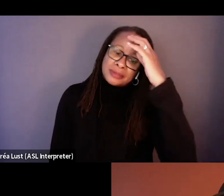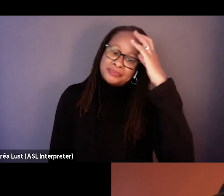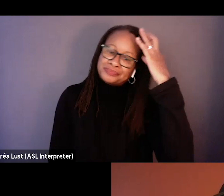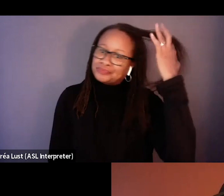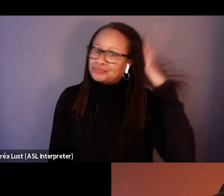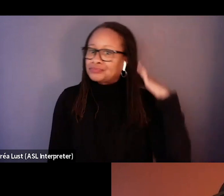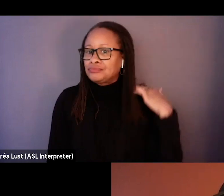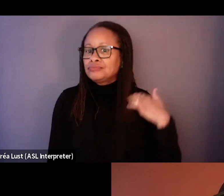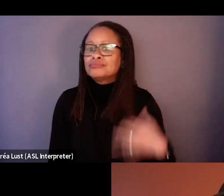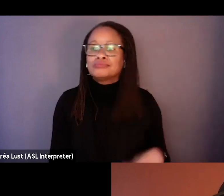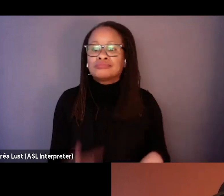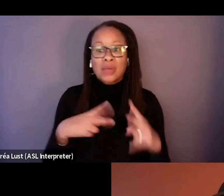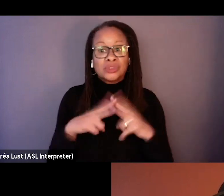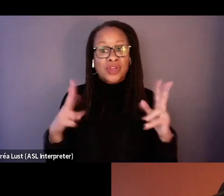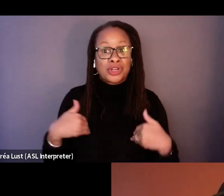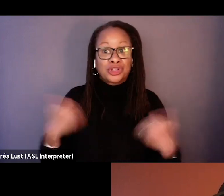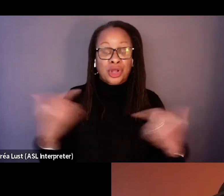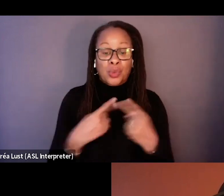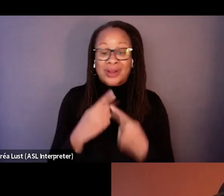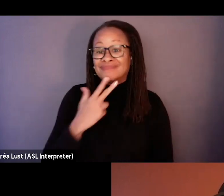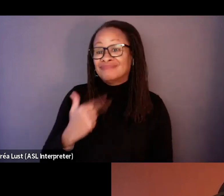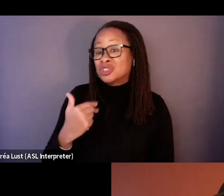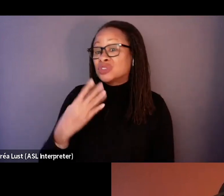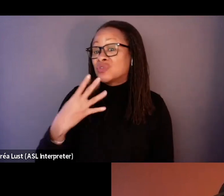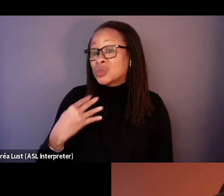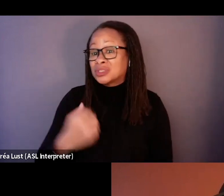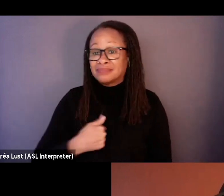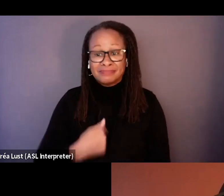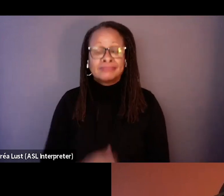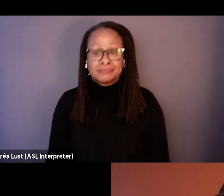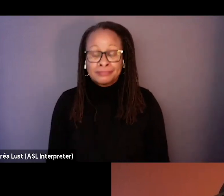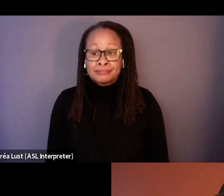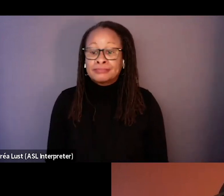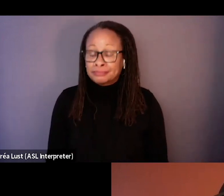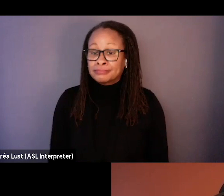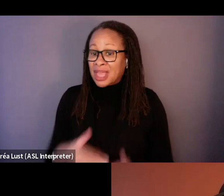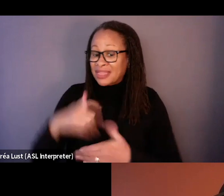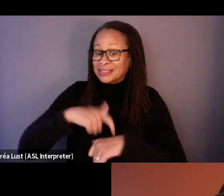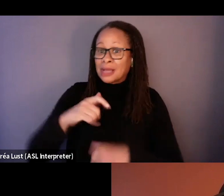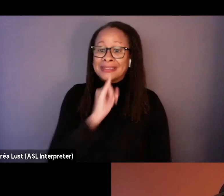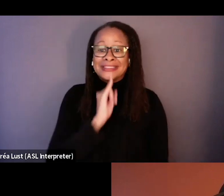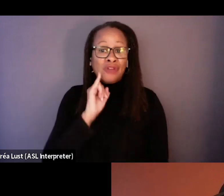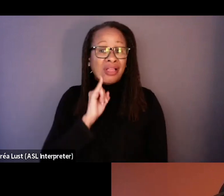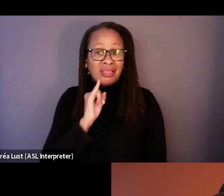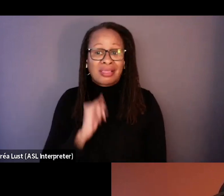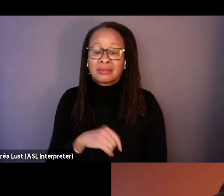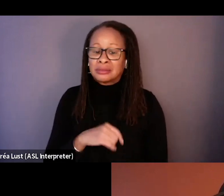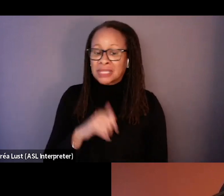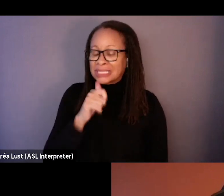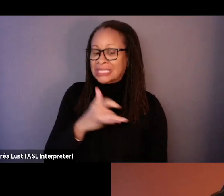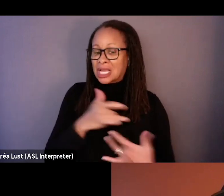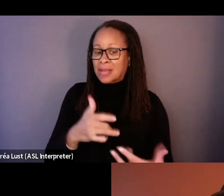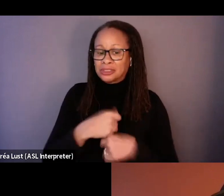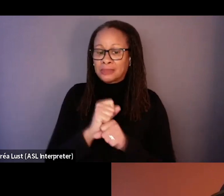it happened. was like, uh, I was like 13 or 14. And, um, yeah, at that time in Israel, it was really not common